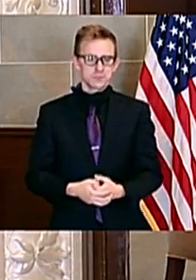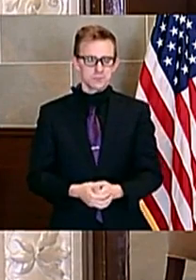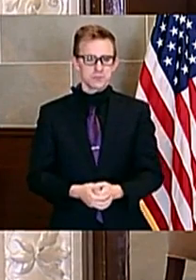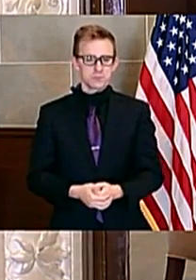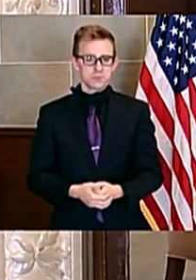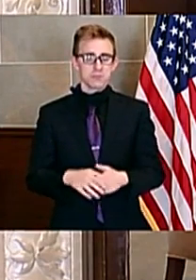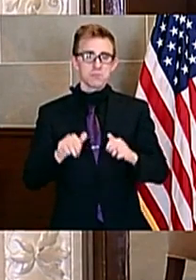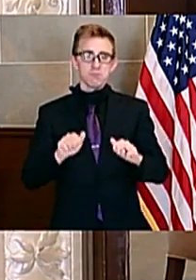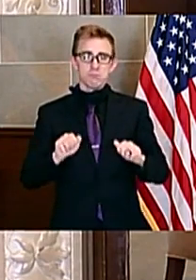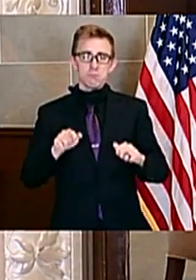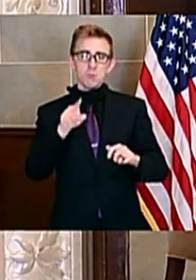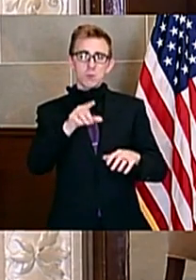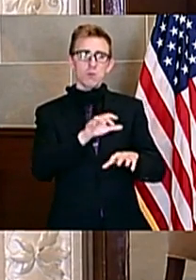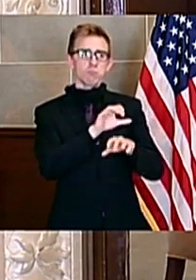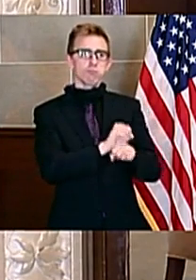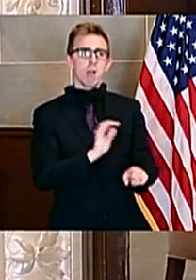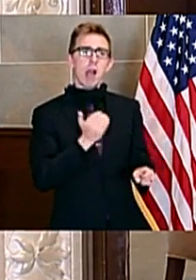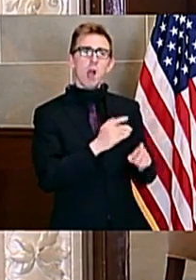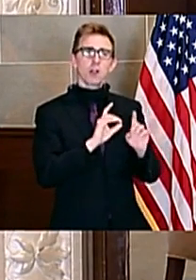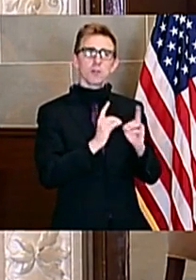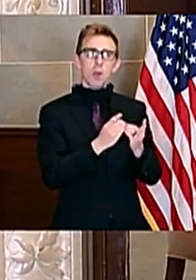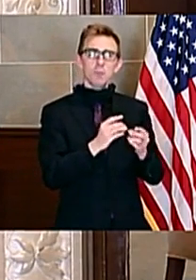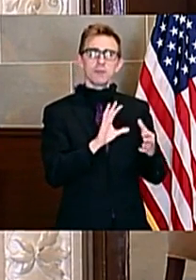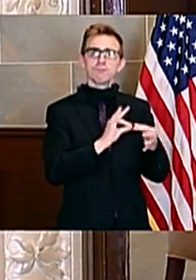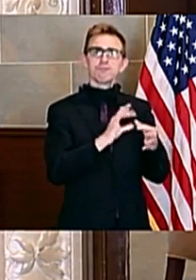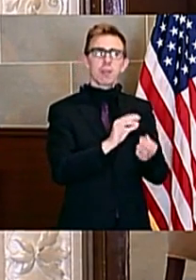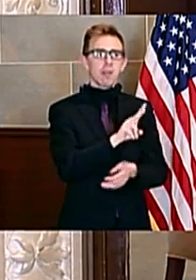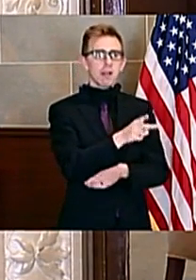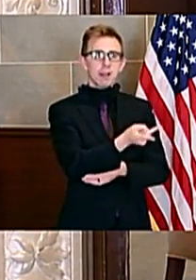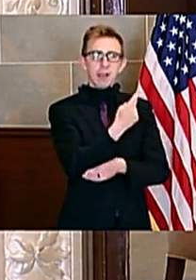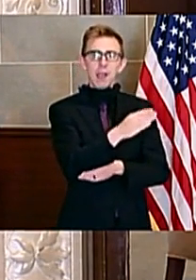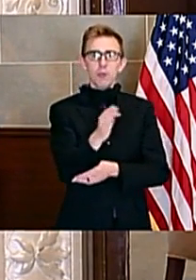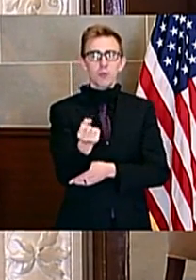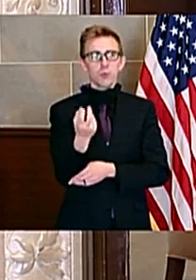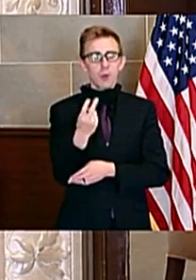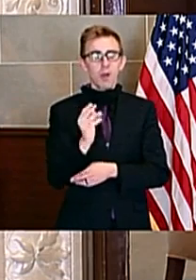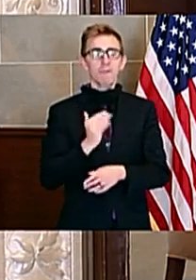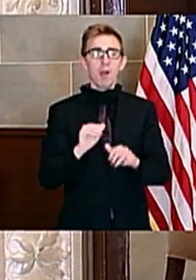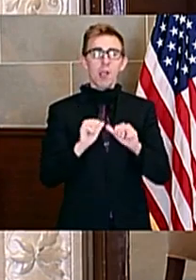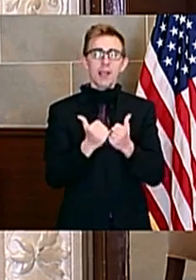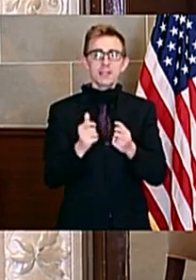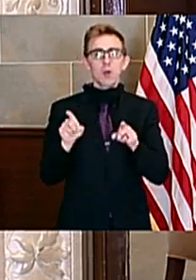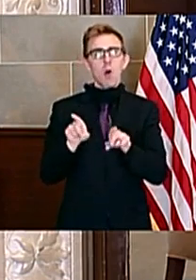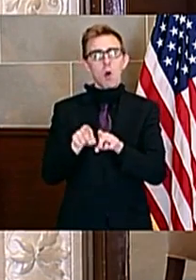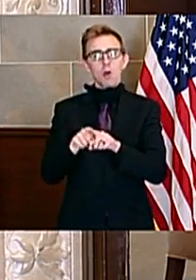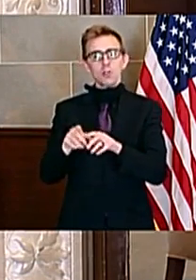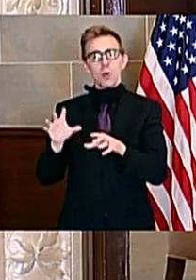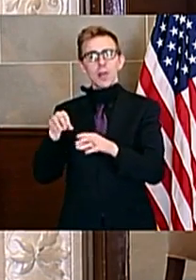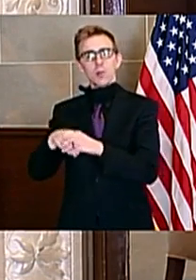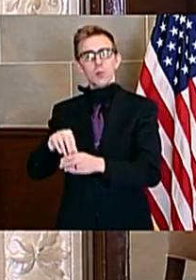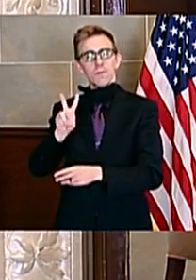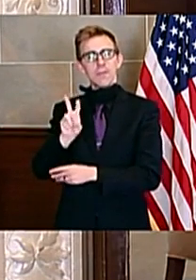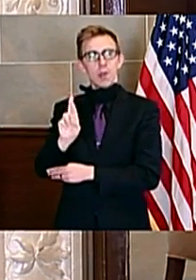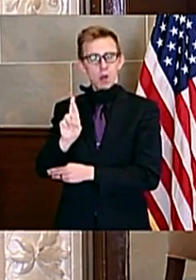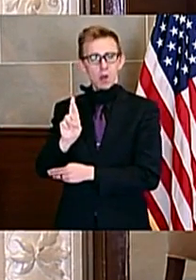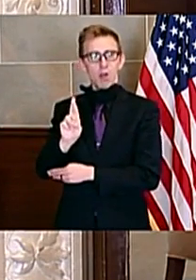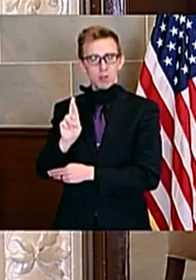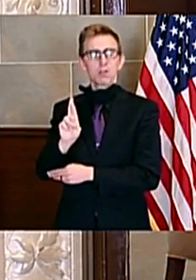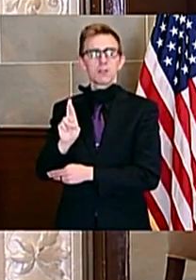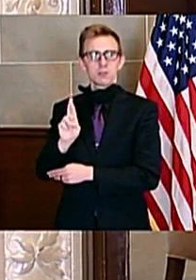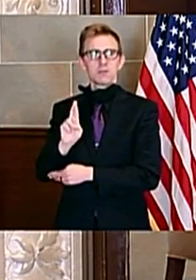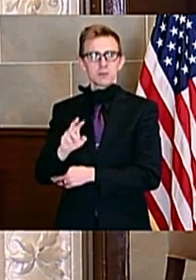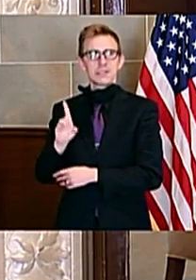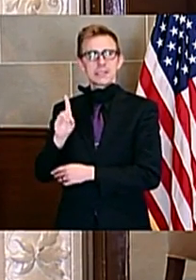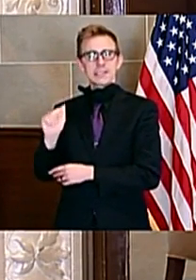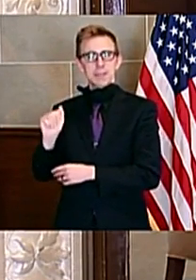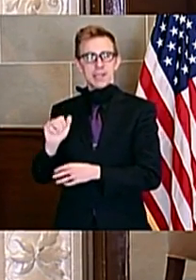accustomed to hearing our department talk about K-12 education, and many are not aware that the agency also houses vocational rehabilitation and disability